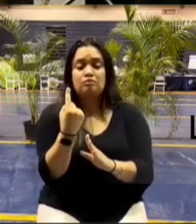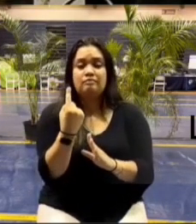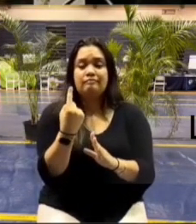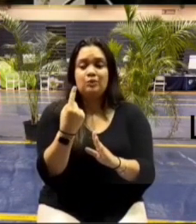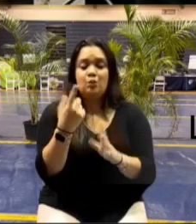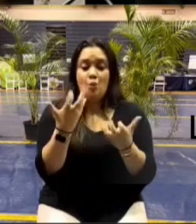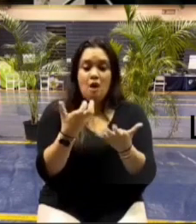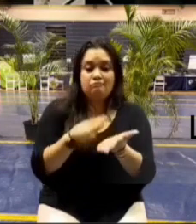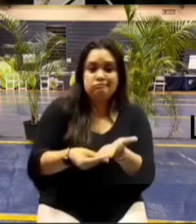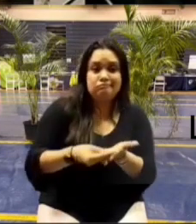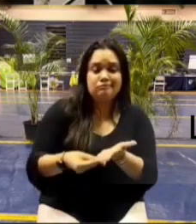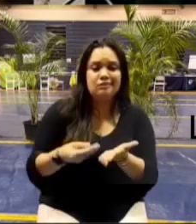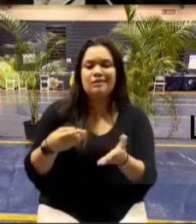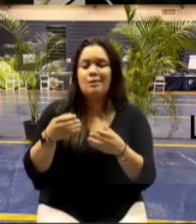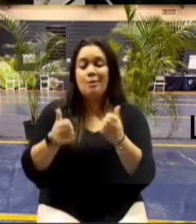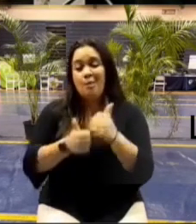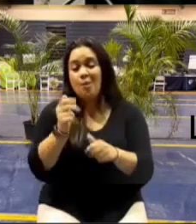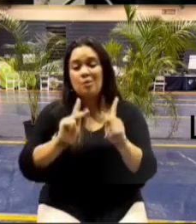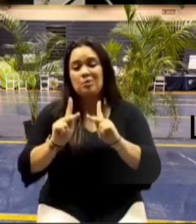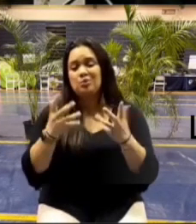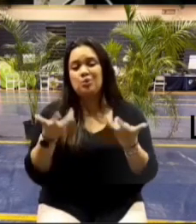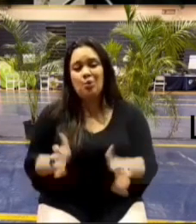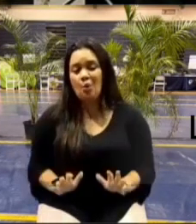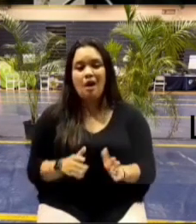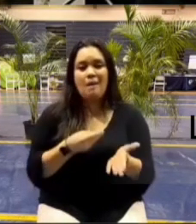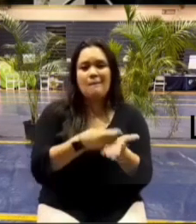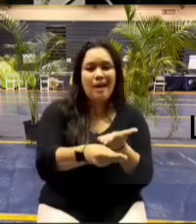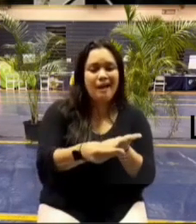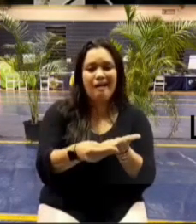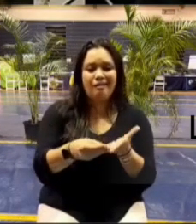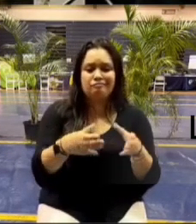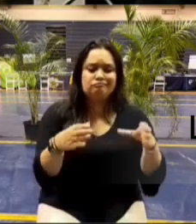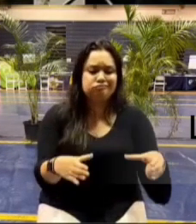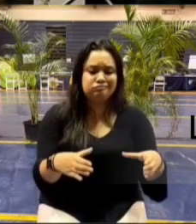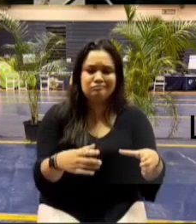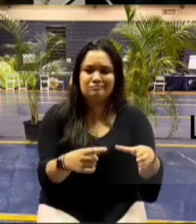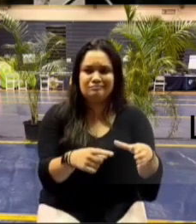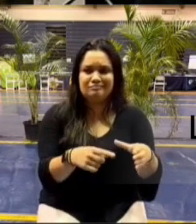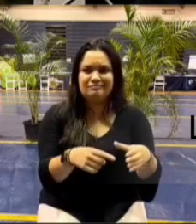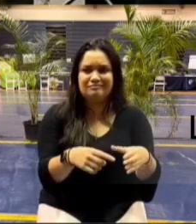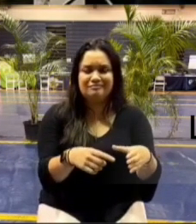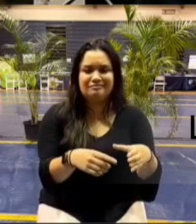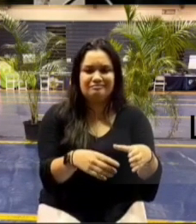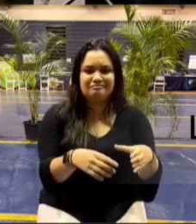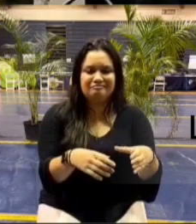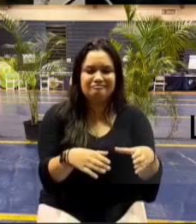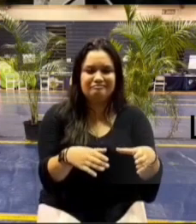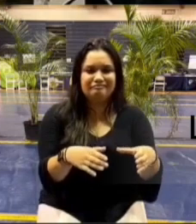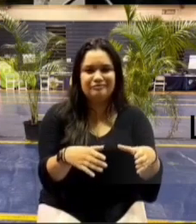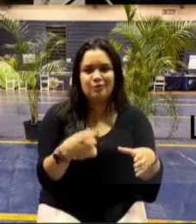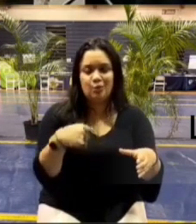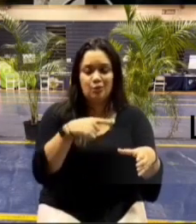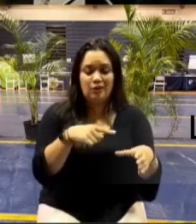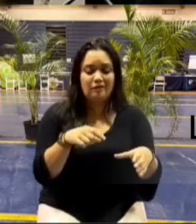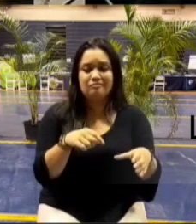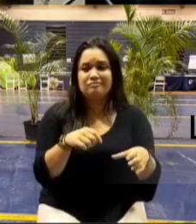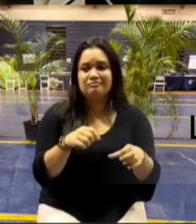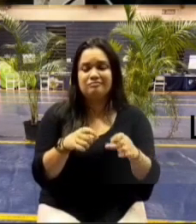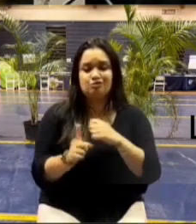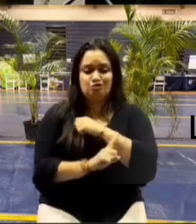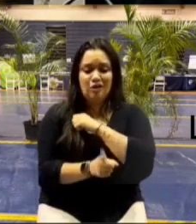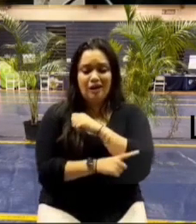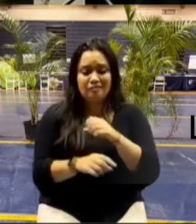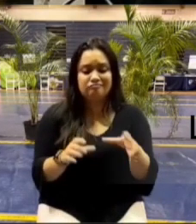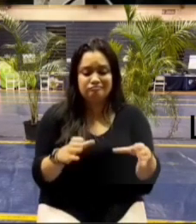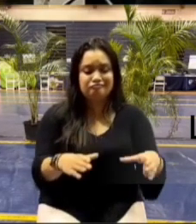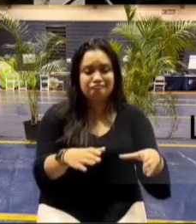most people don't want to buy a hole in the ground you can't do a whole lot with it so we fill it up with our trash that's what we've done